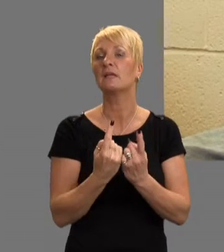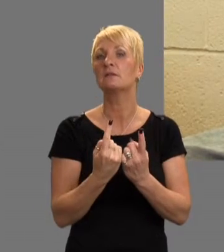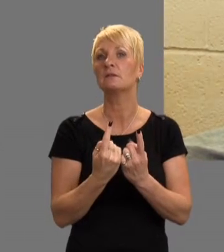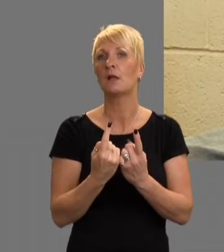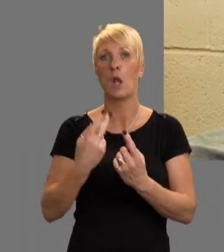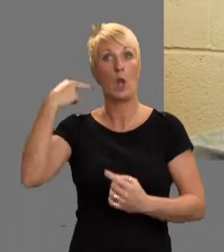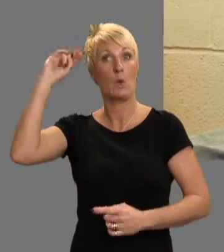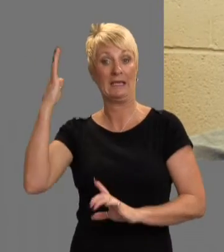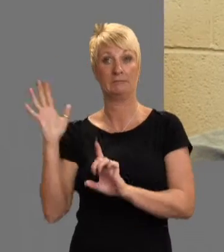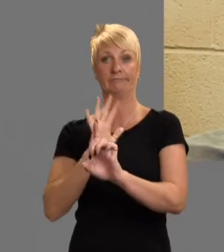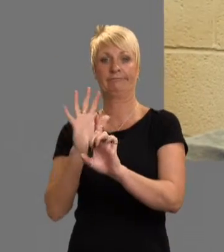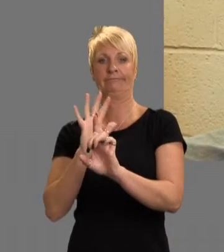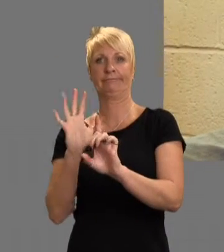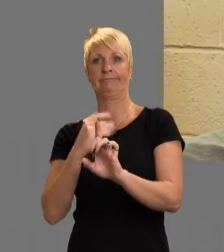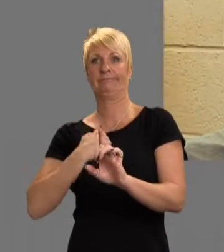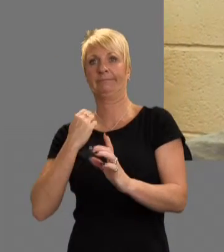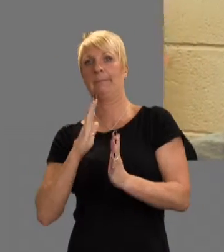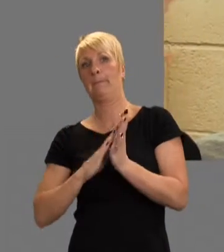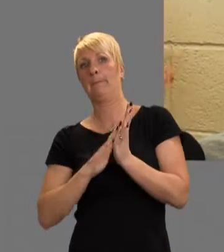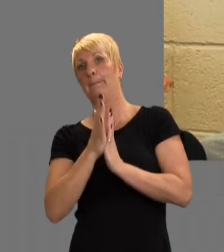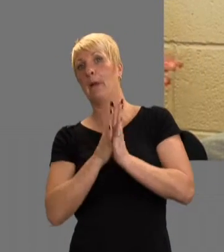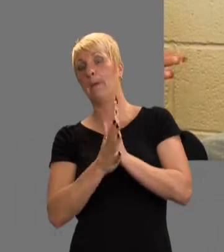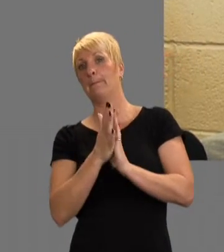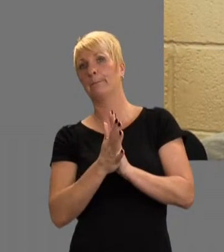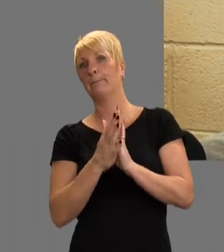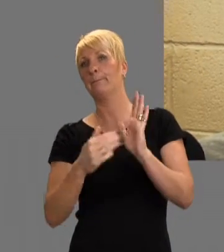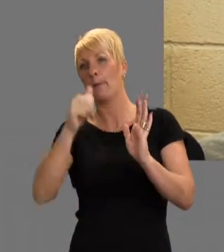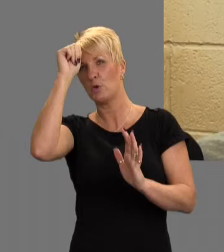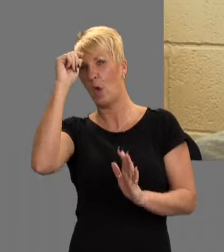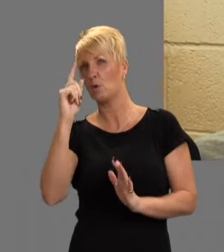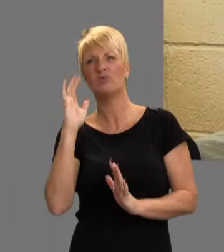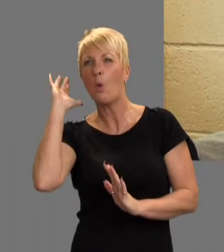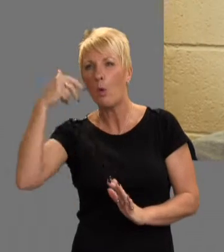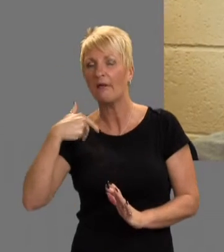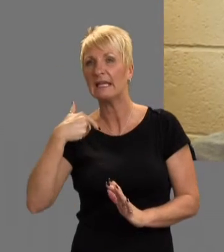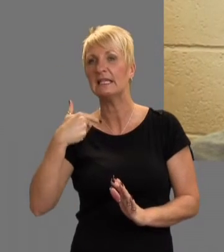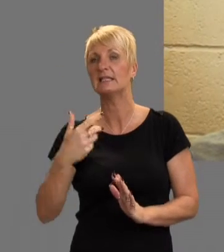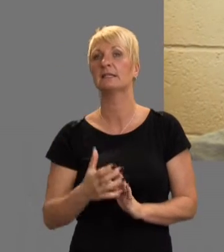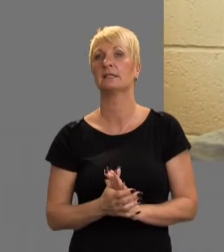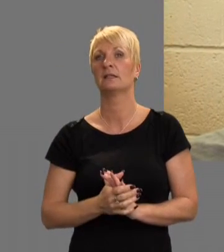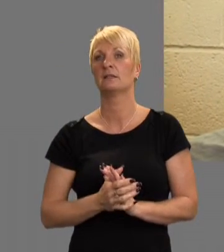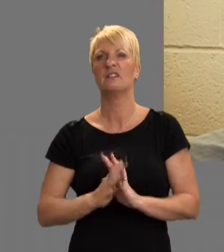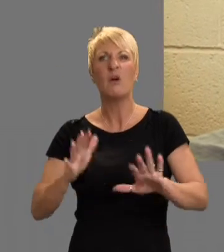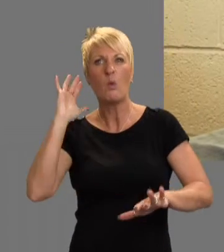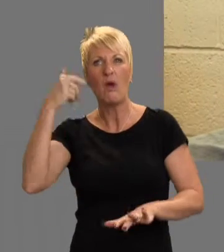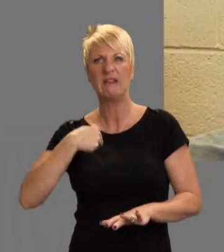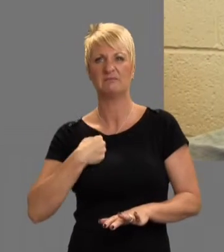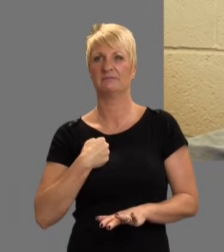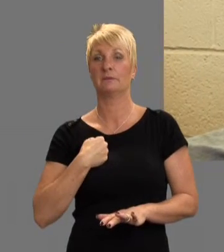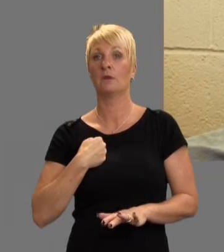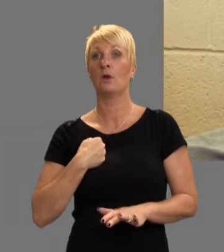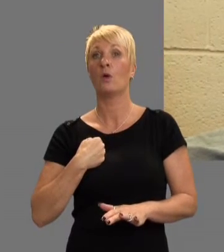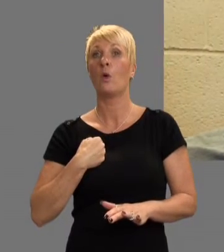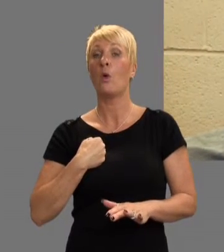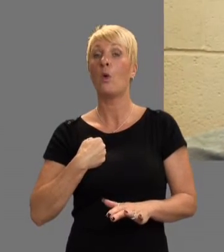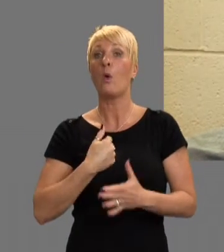always got Louise behind me, signing it to my mum. So my mum knows what's going on and she's not worried for like, not worried about me and that. And it's also